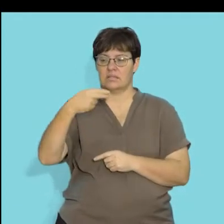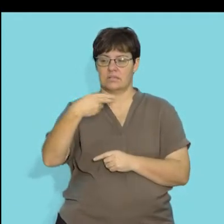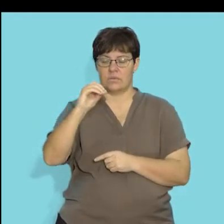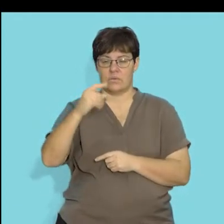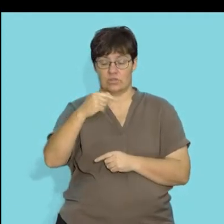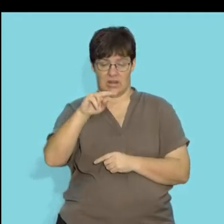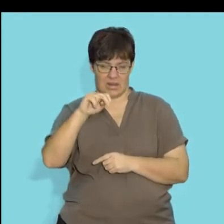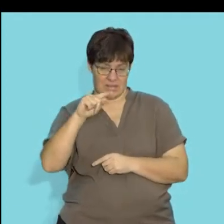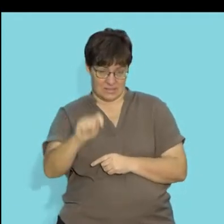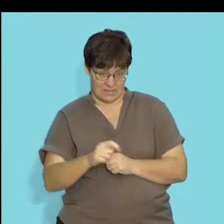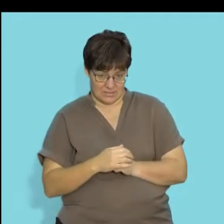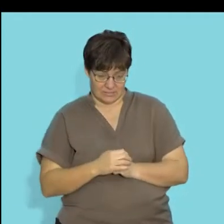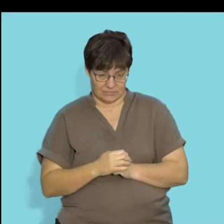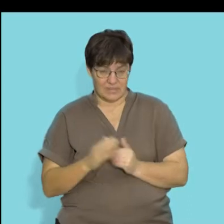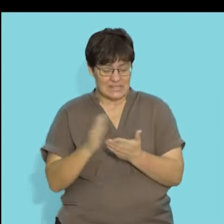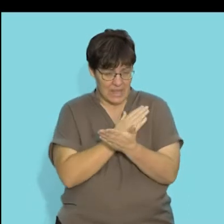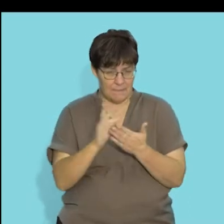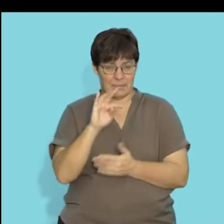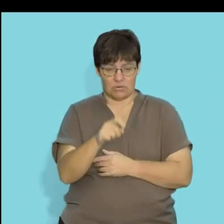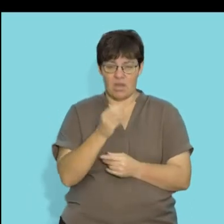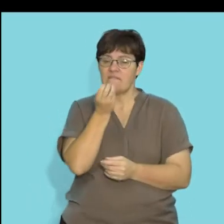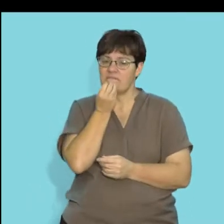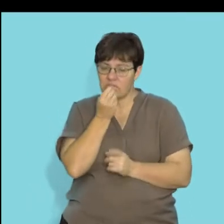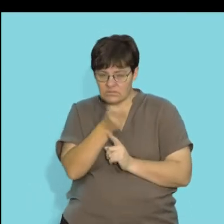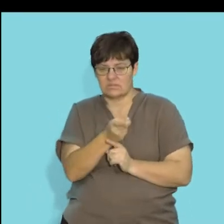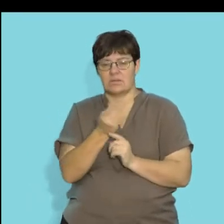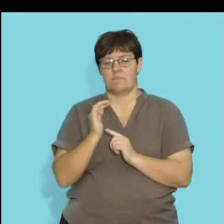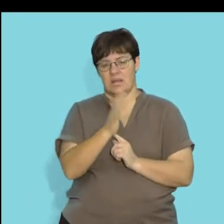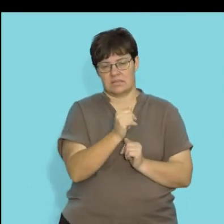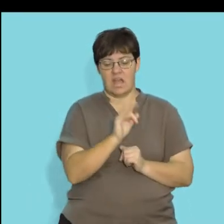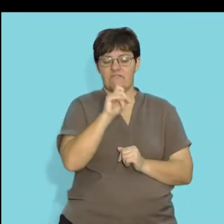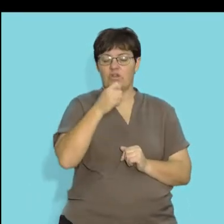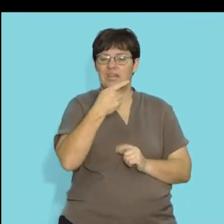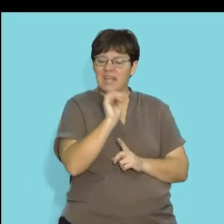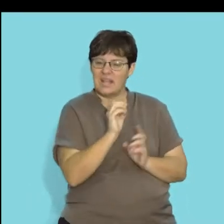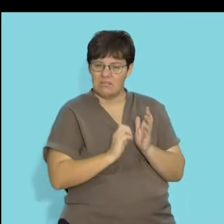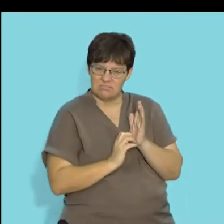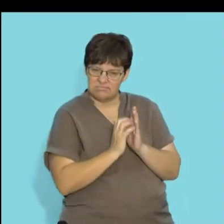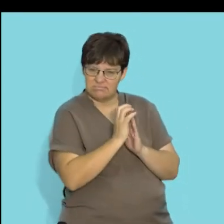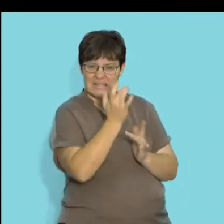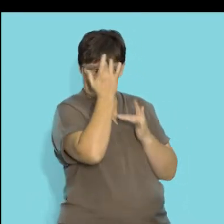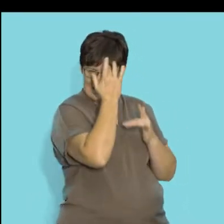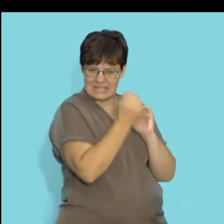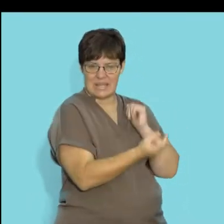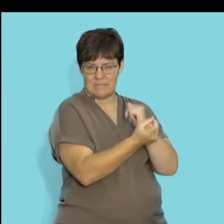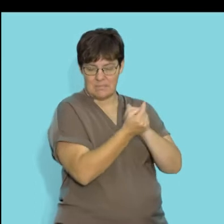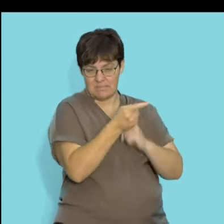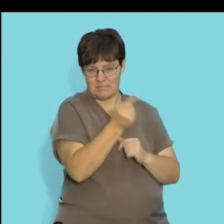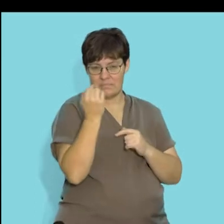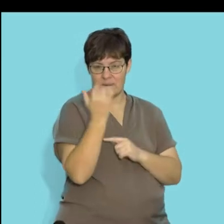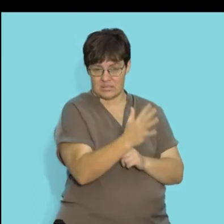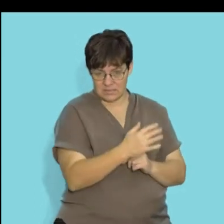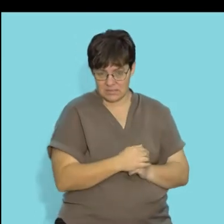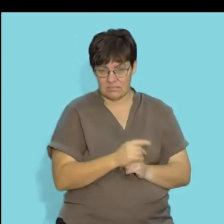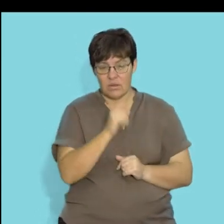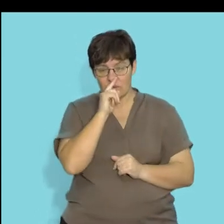do know that there are certain bacteria that feed on plants. We know that there are certain fungi that feed on plants that cause disease. And so, we